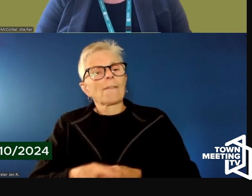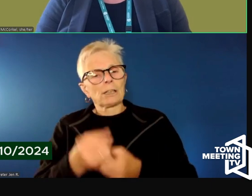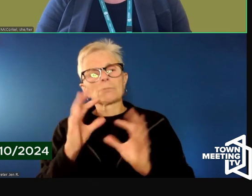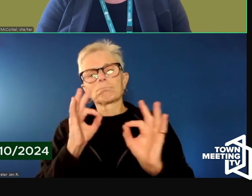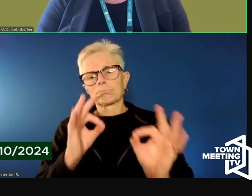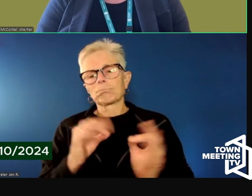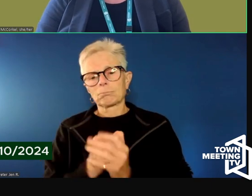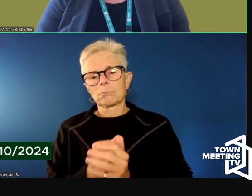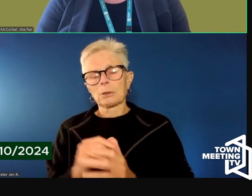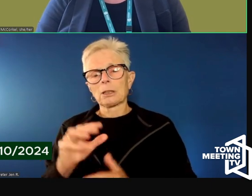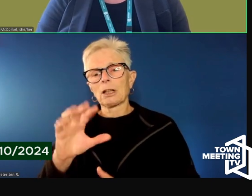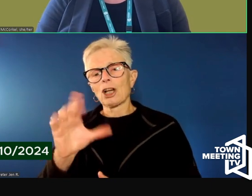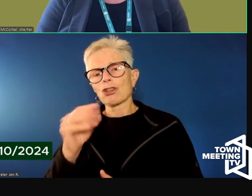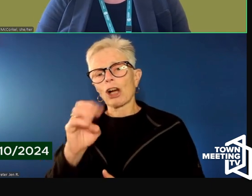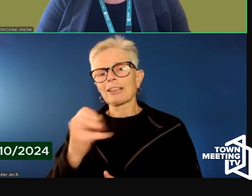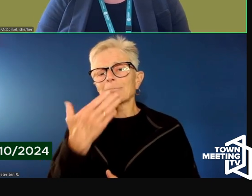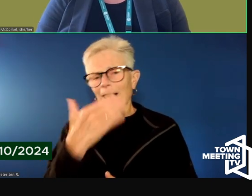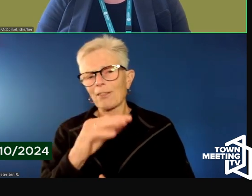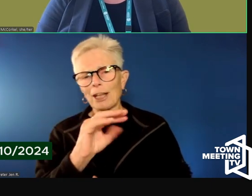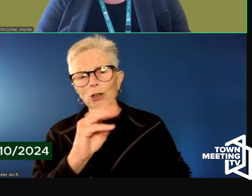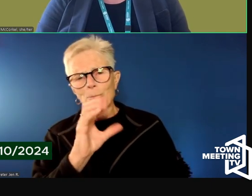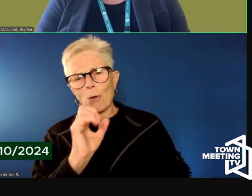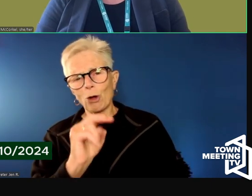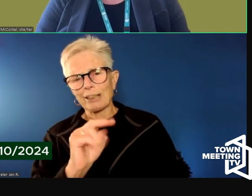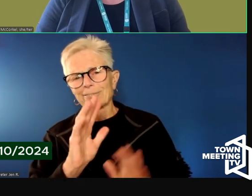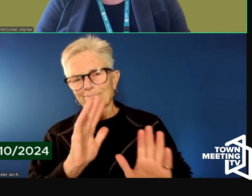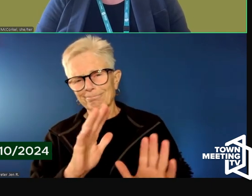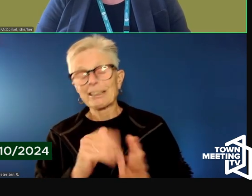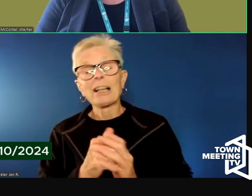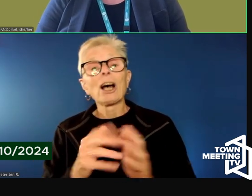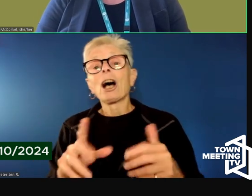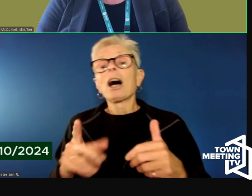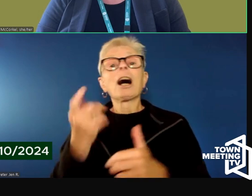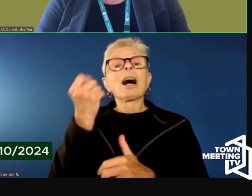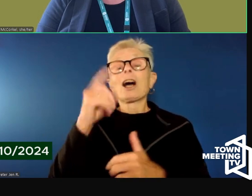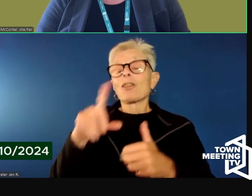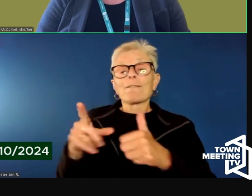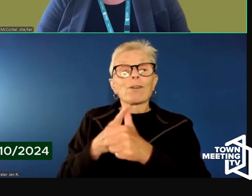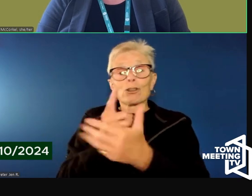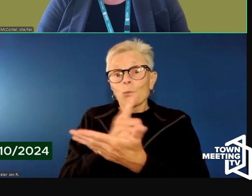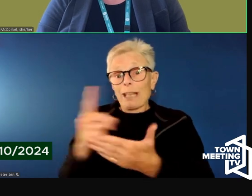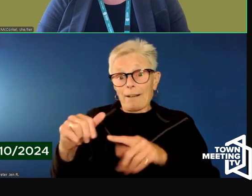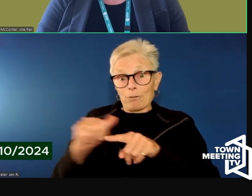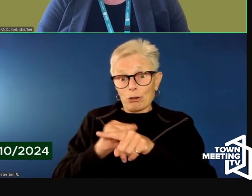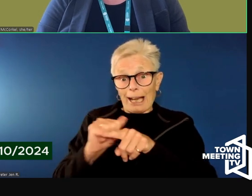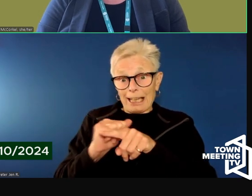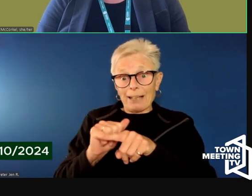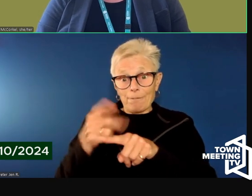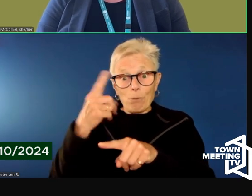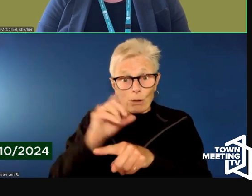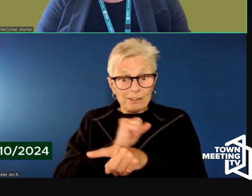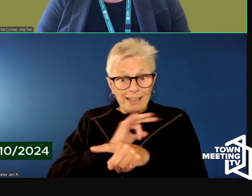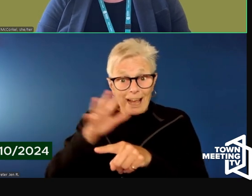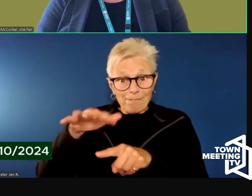Thanks, Maureen. I'll just add that, again, in the very first week of training, the staff will be taking